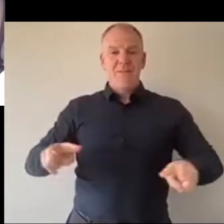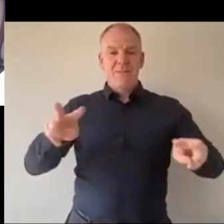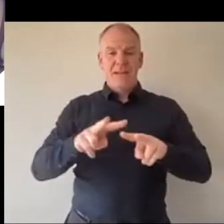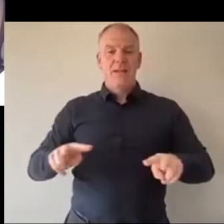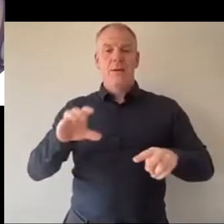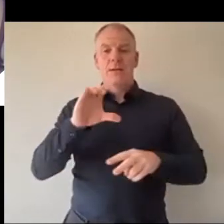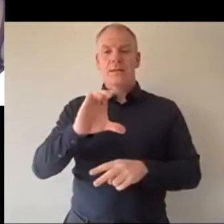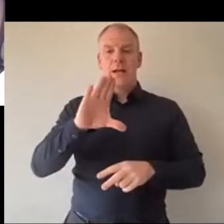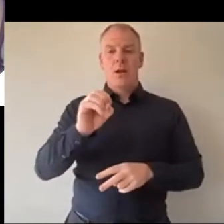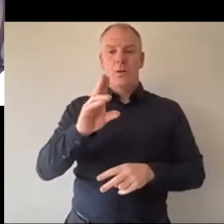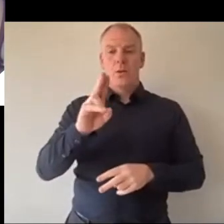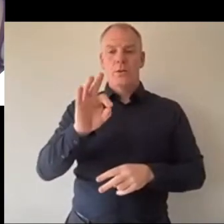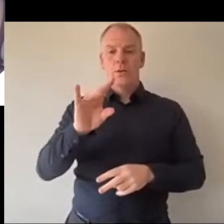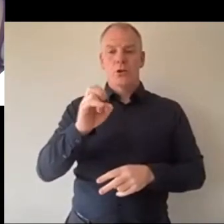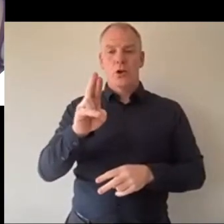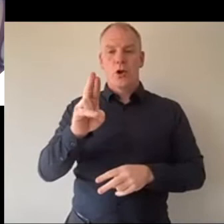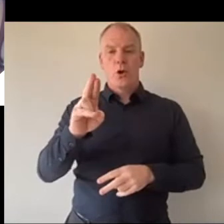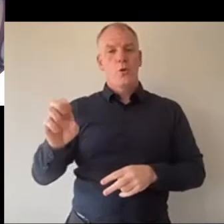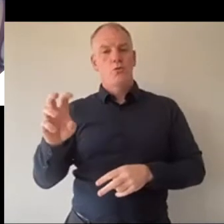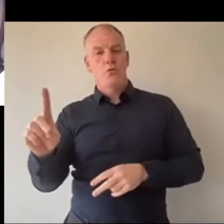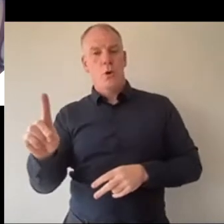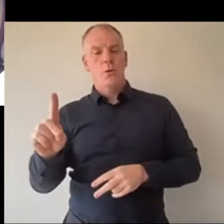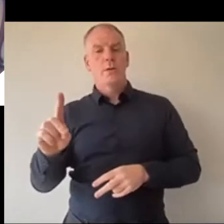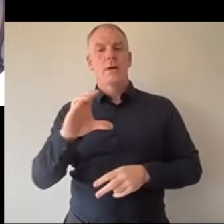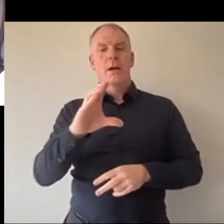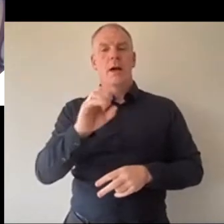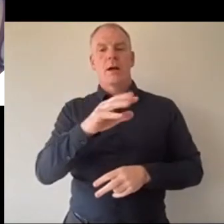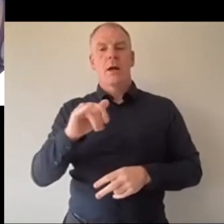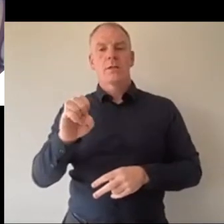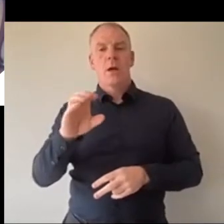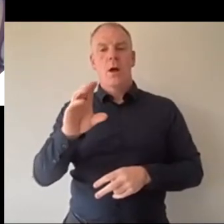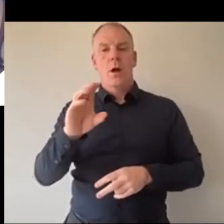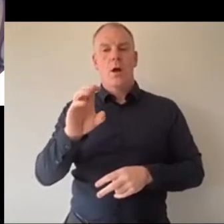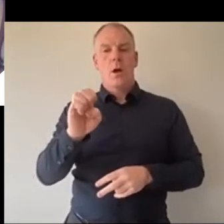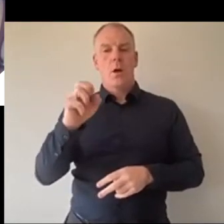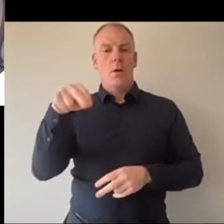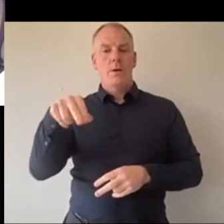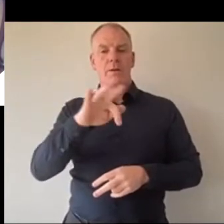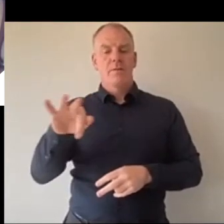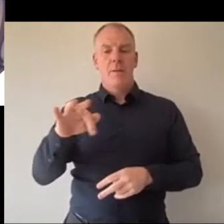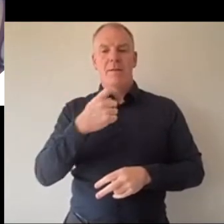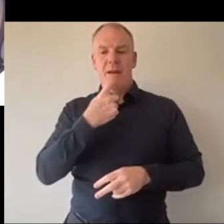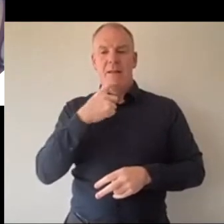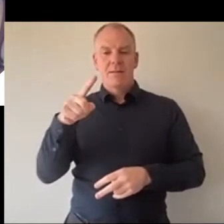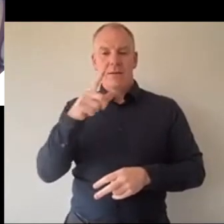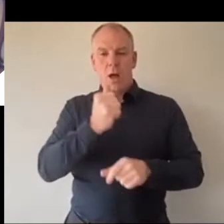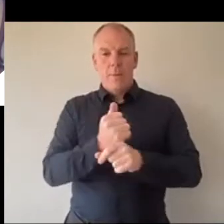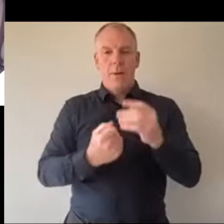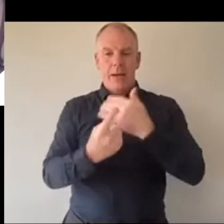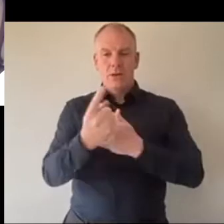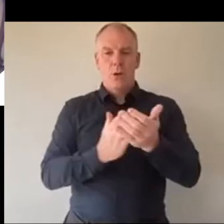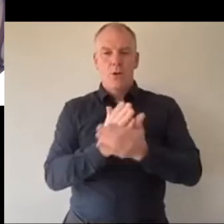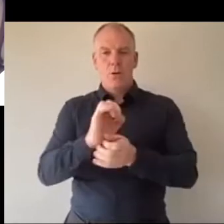Plotter Road and McChrys Park College and Colosha Owen and Vinglis to talk about some of the issues during the pandemic.